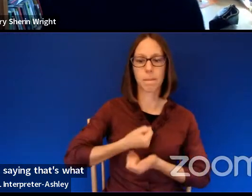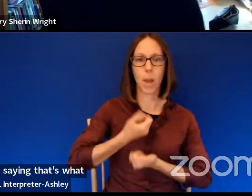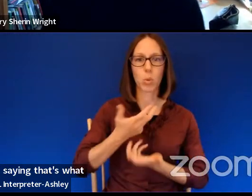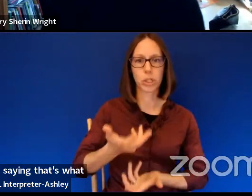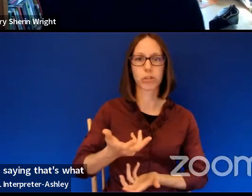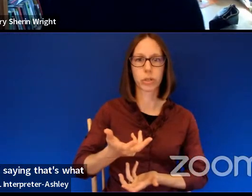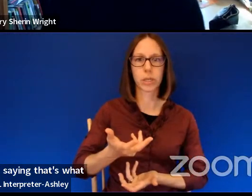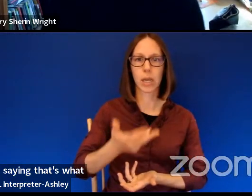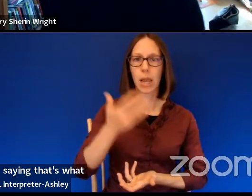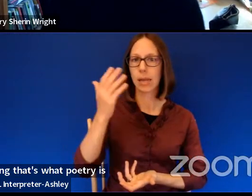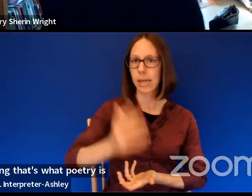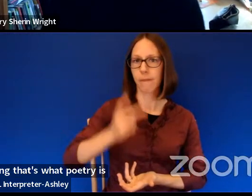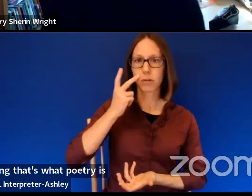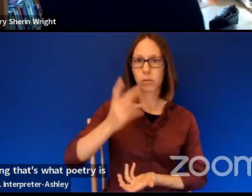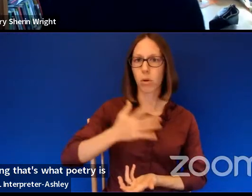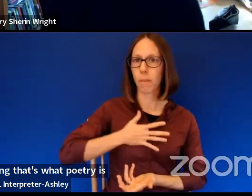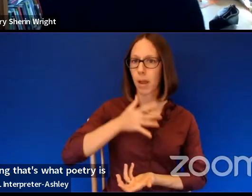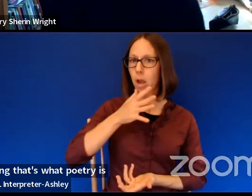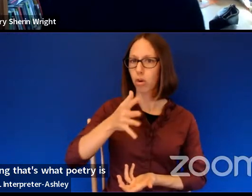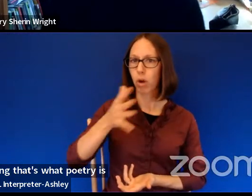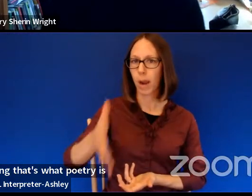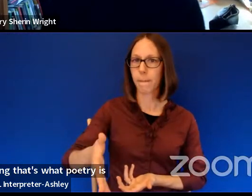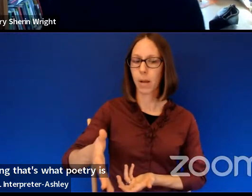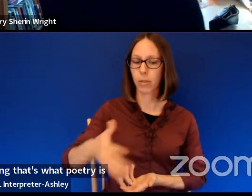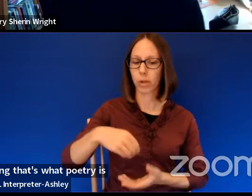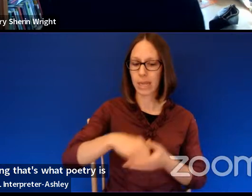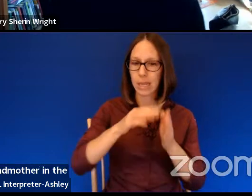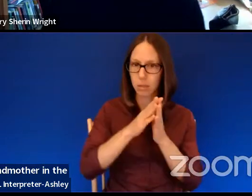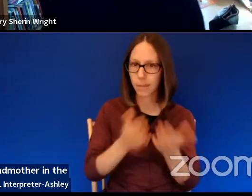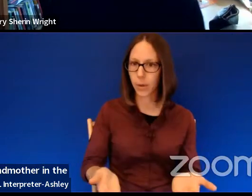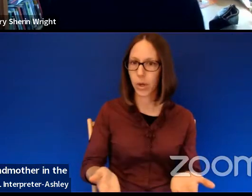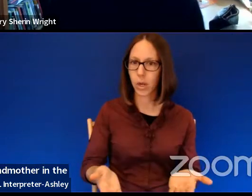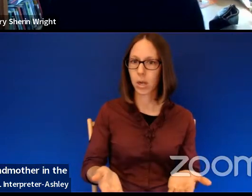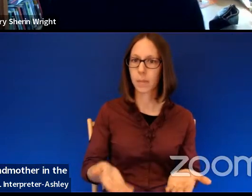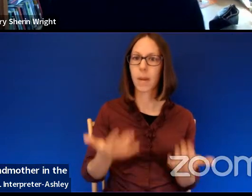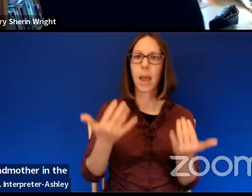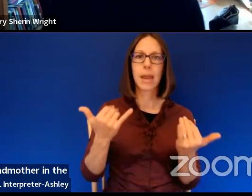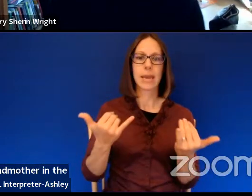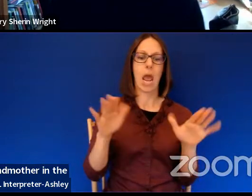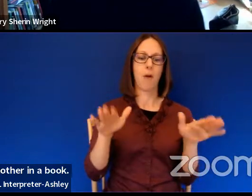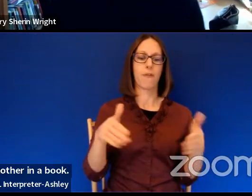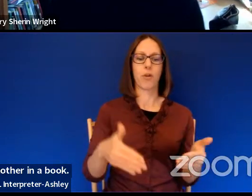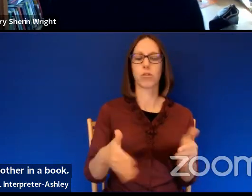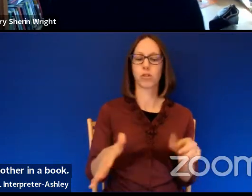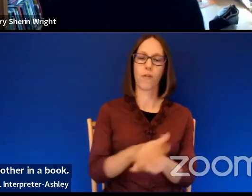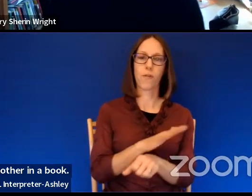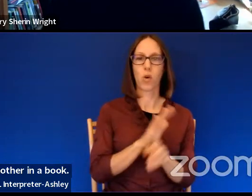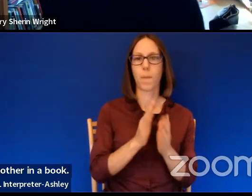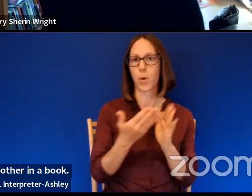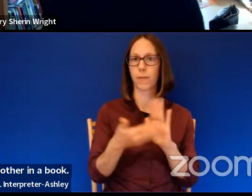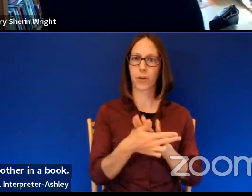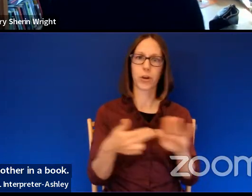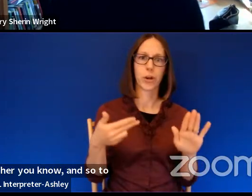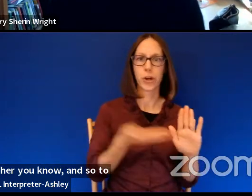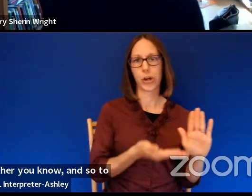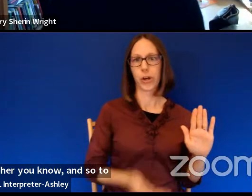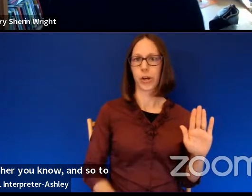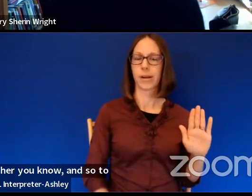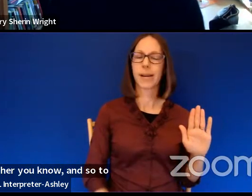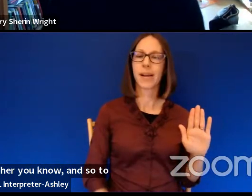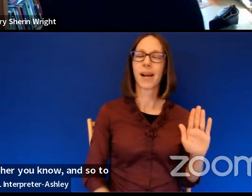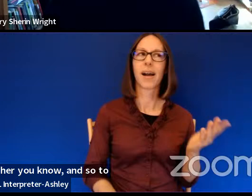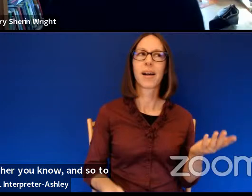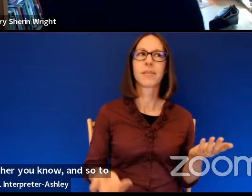never seen my grandmother in a book. Um, and now I've dedicated a book to her, you know, and so to have her in a, in a,